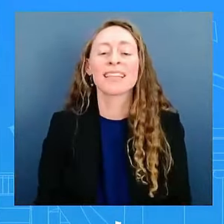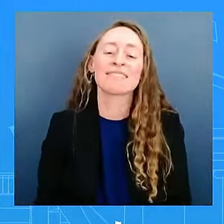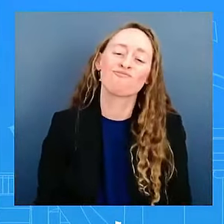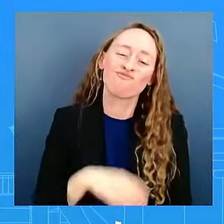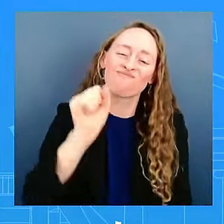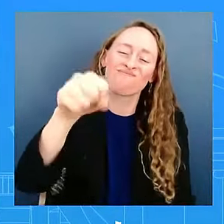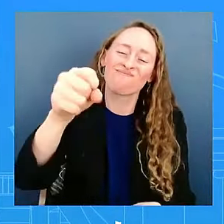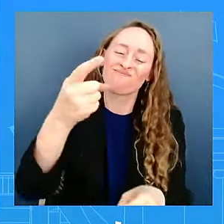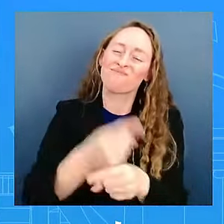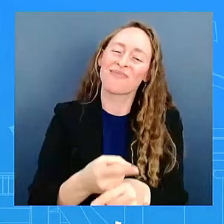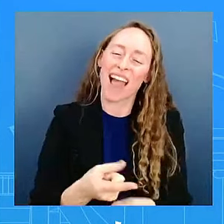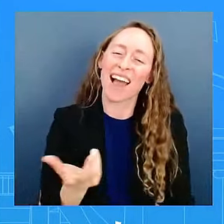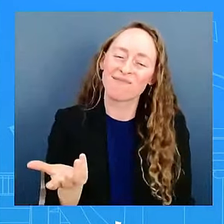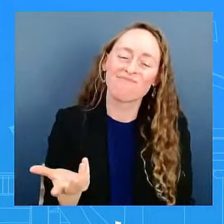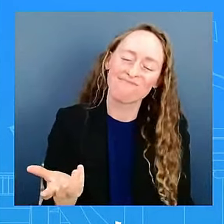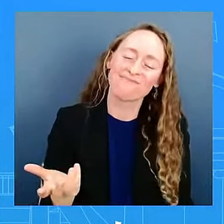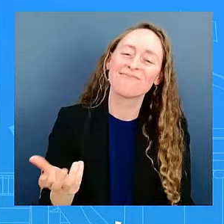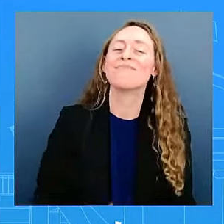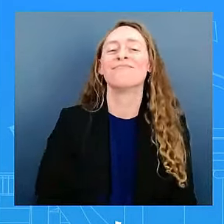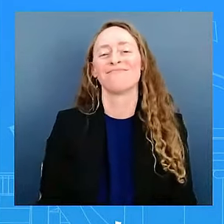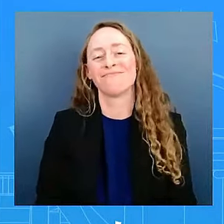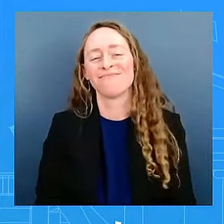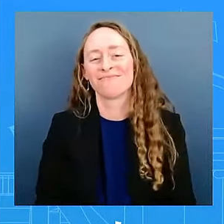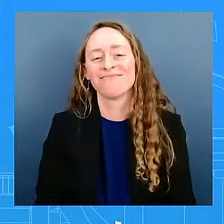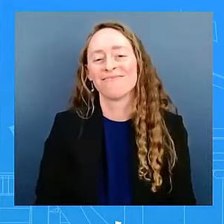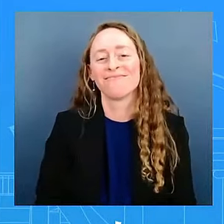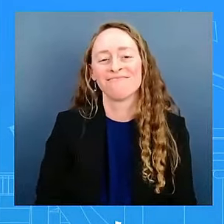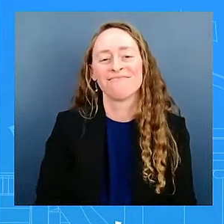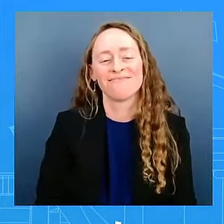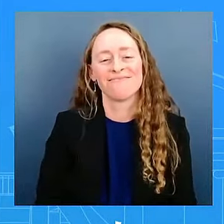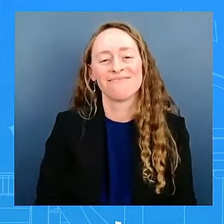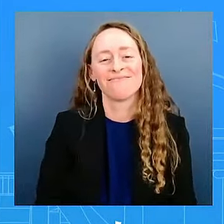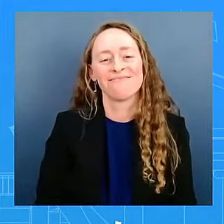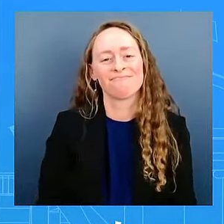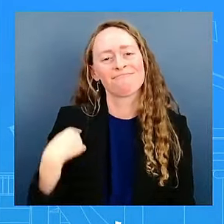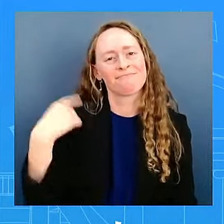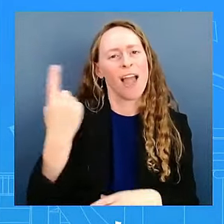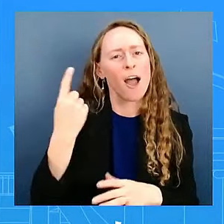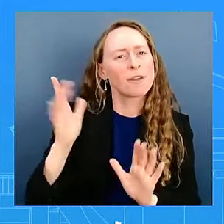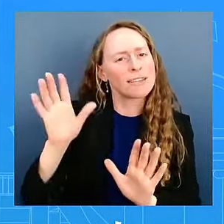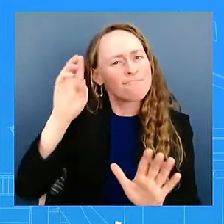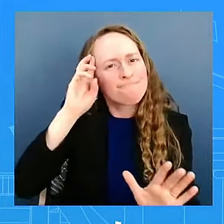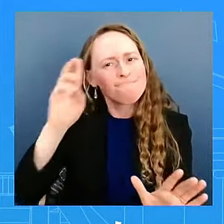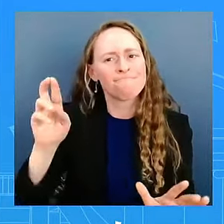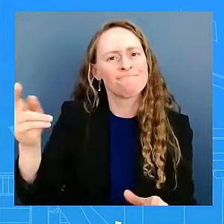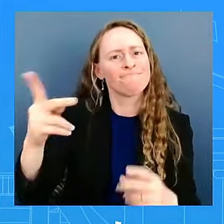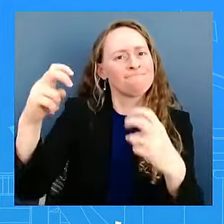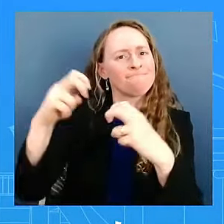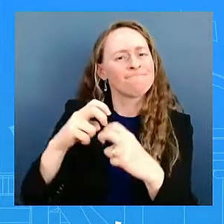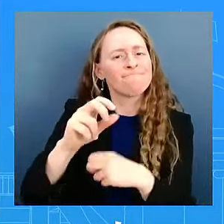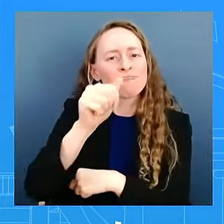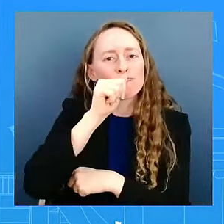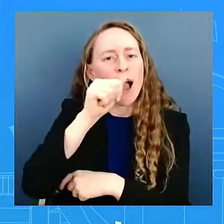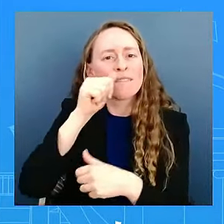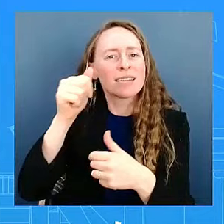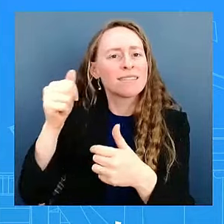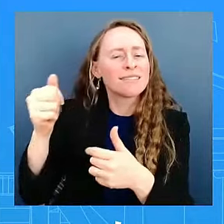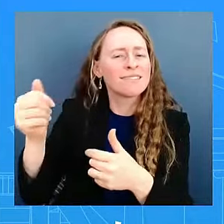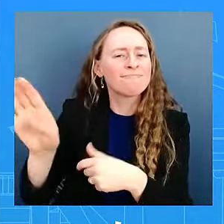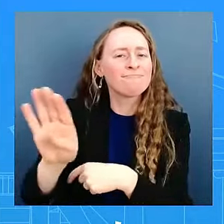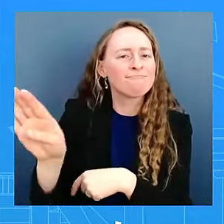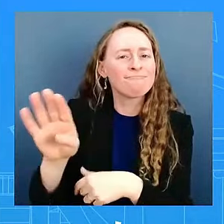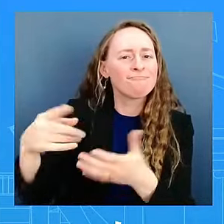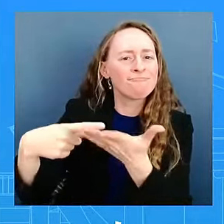very respectful of the president and the vice president's private conversations, and obviously they do regularly meet,